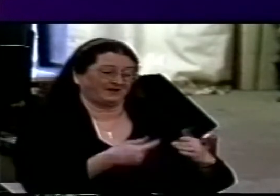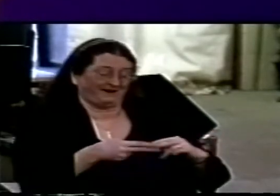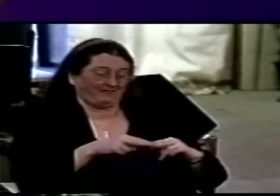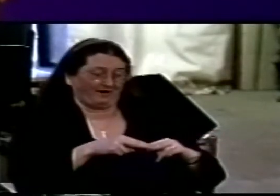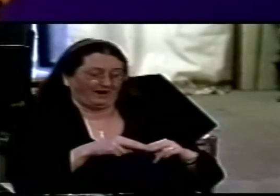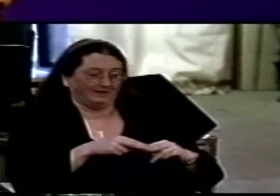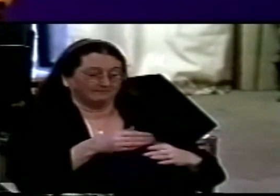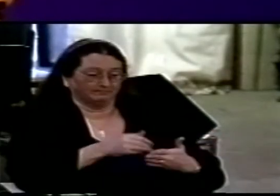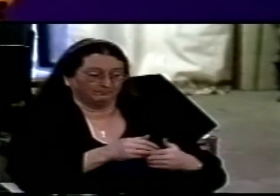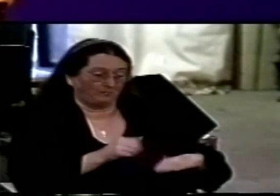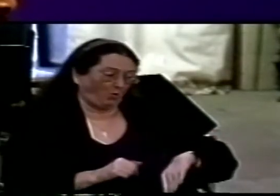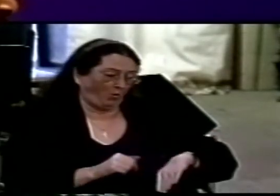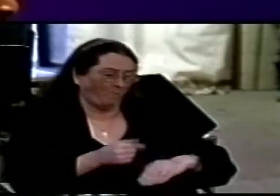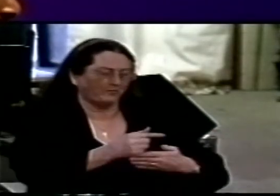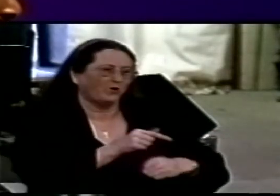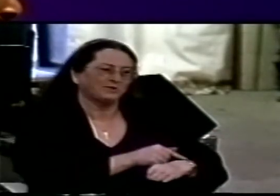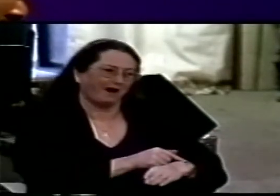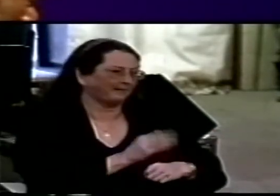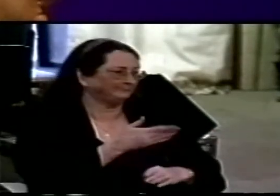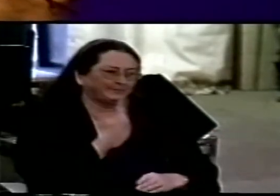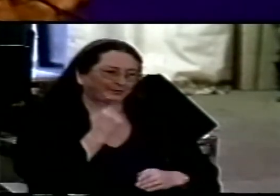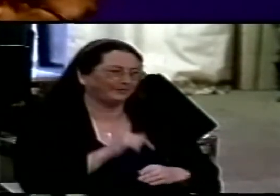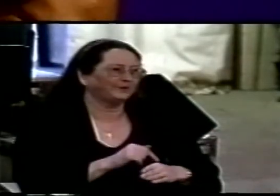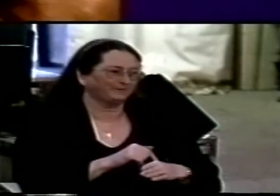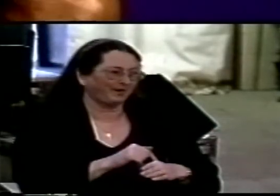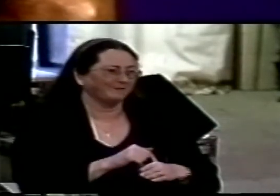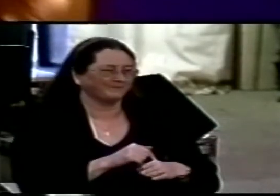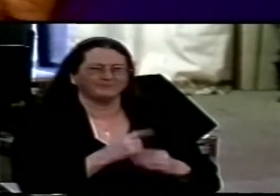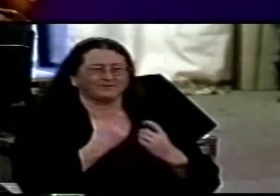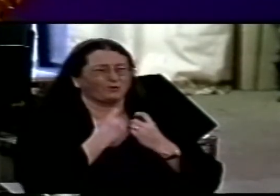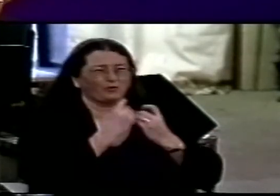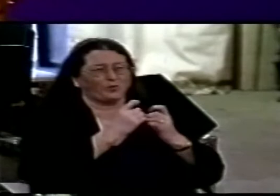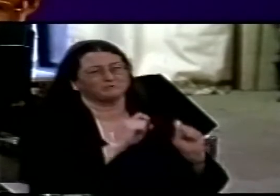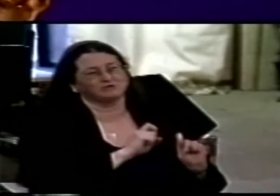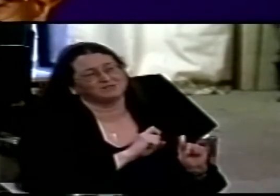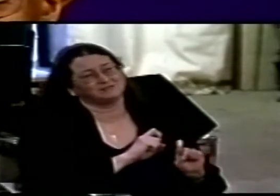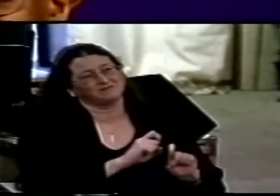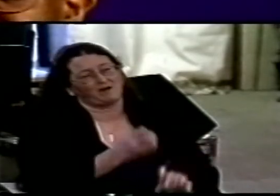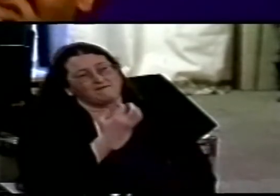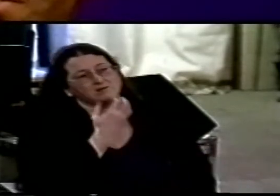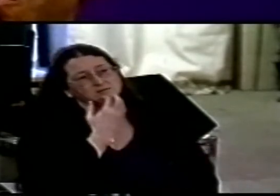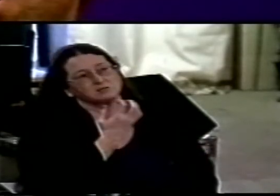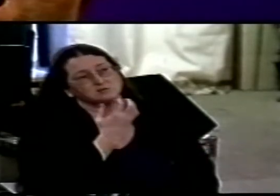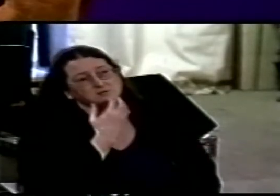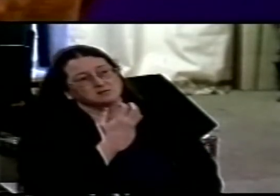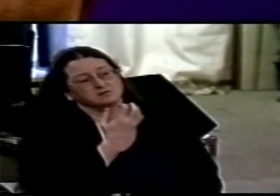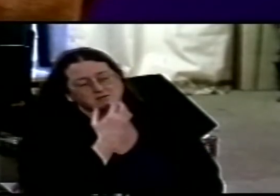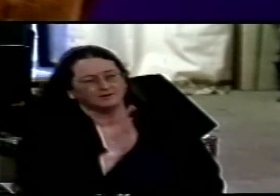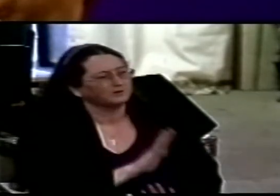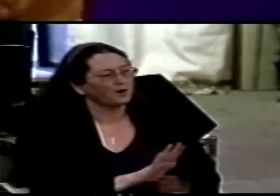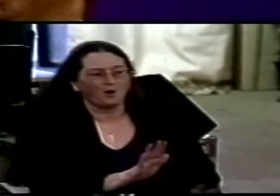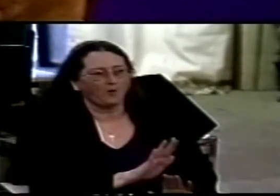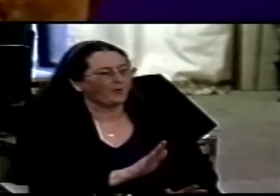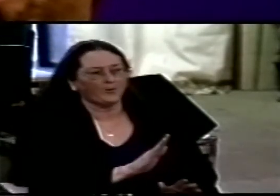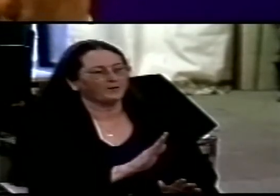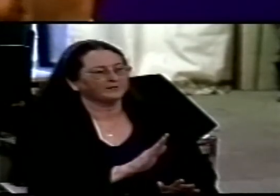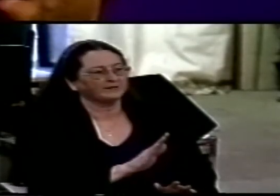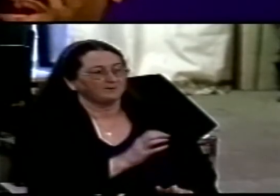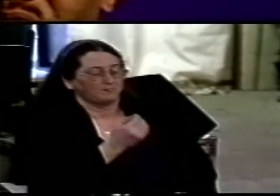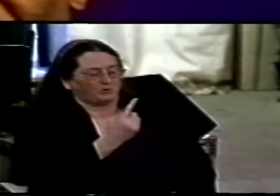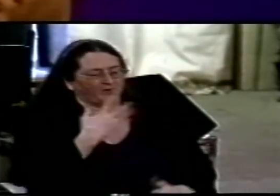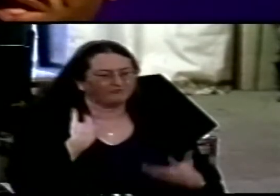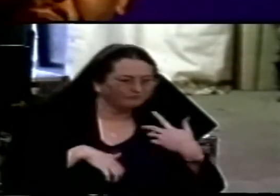we would elaborate on that because you see he hasn't called us to survive as a holy huddle even if we are having great times of